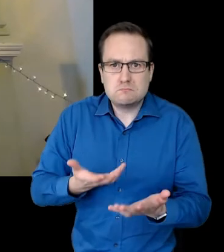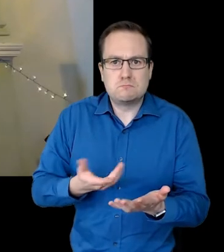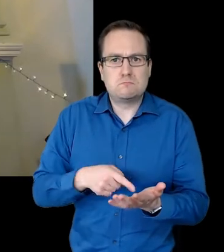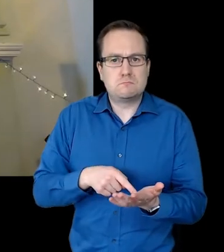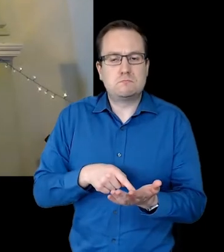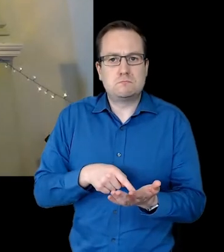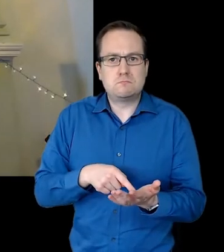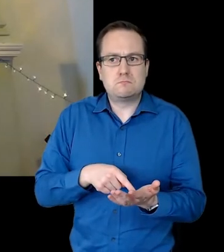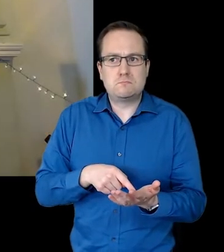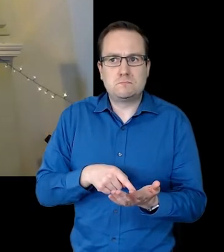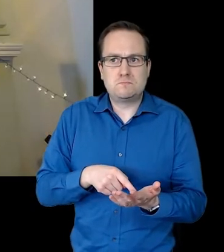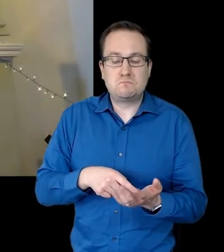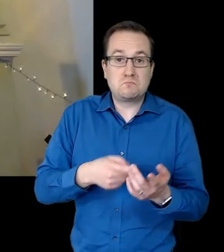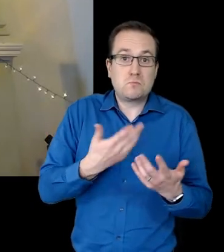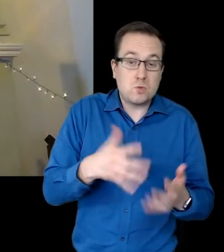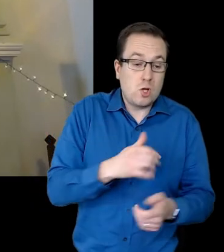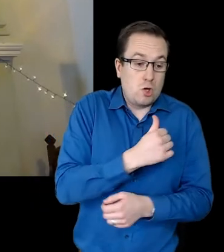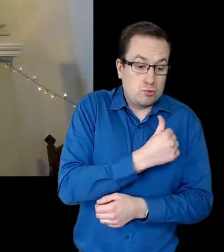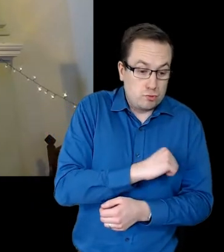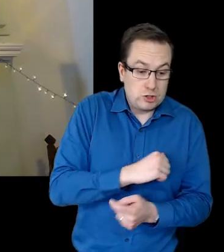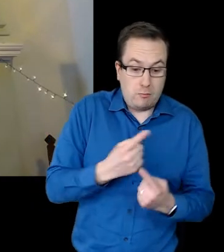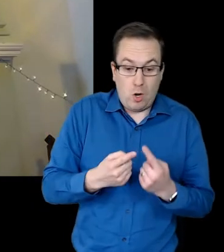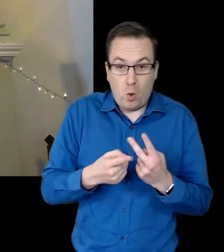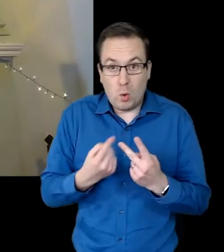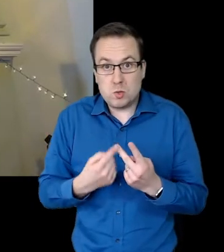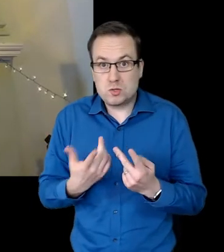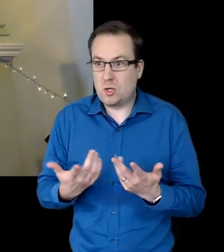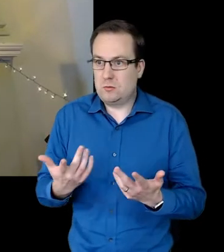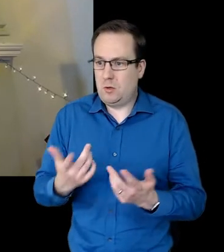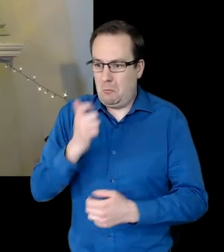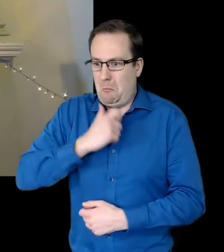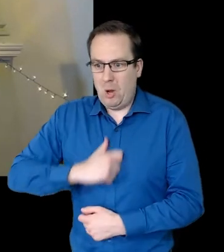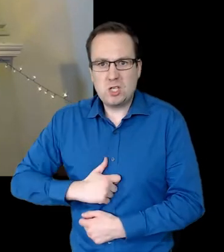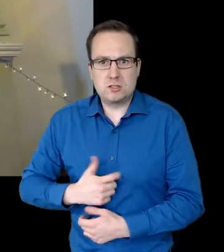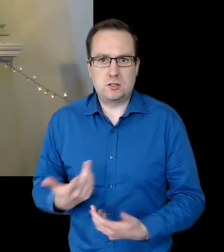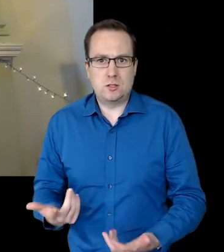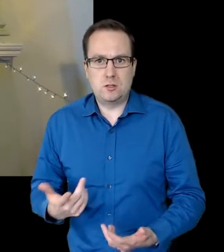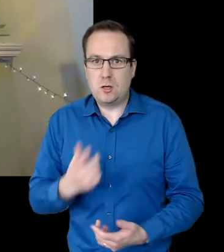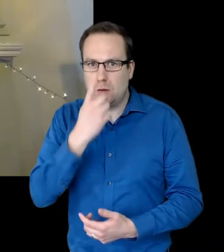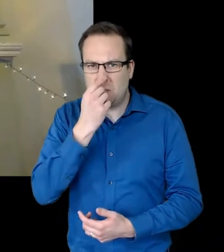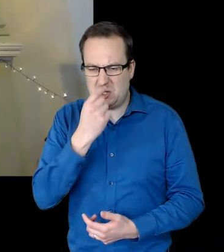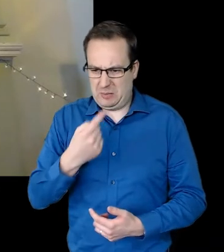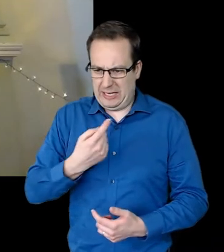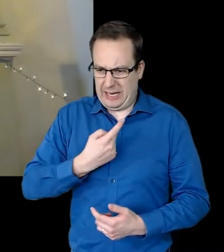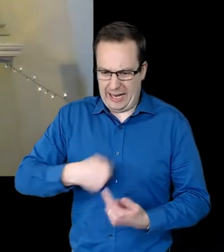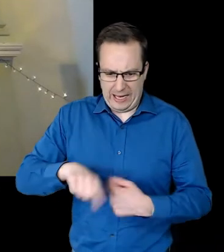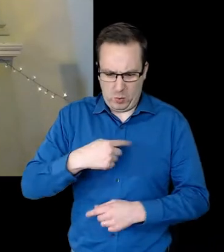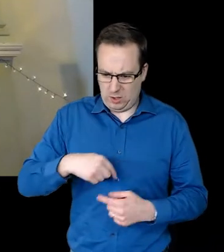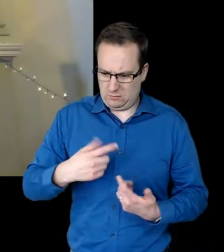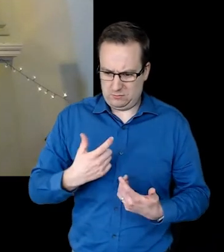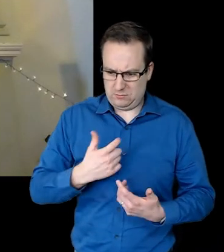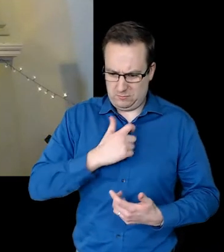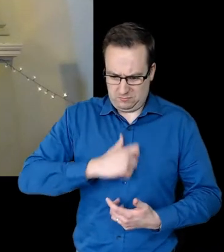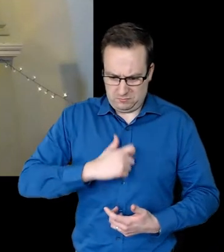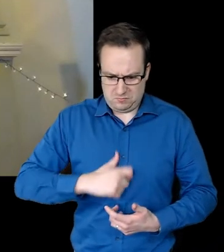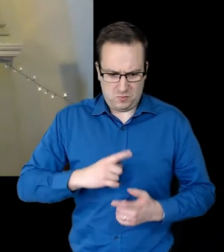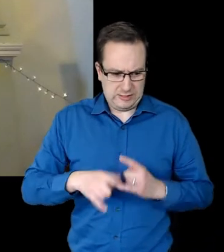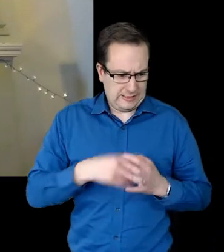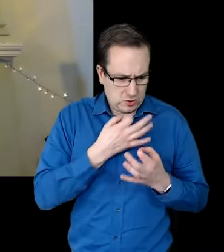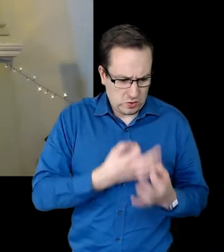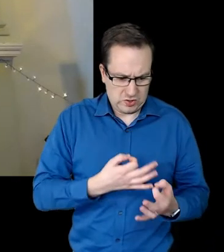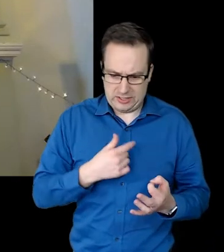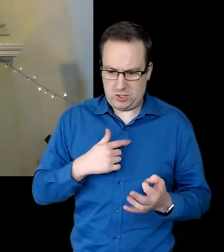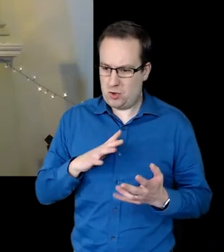even as a Christian. But as a person whose gender or sexual orientation may not fit into the binary of male and